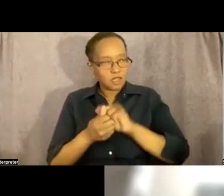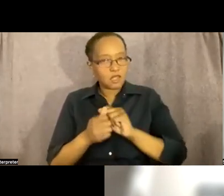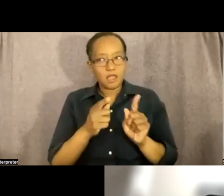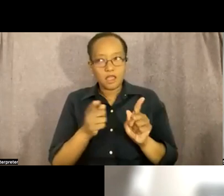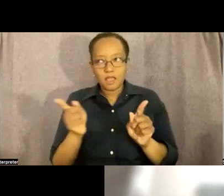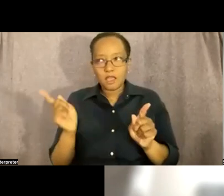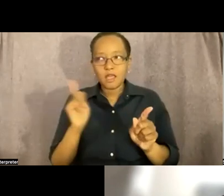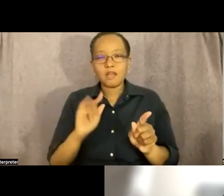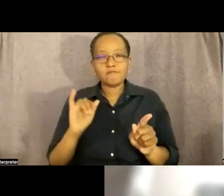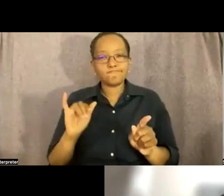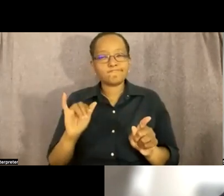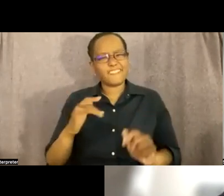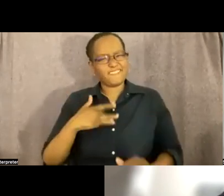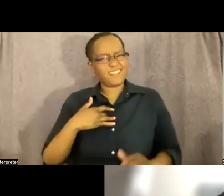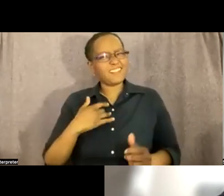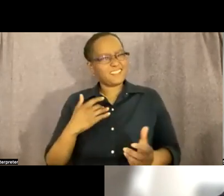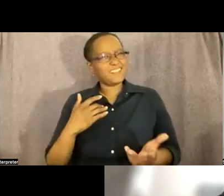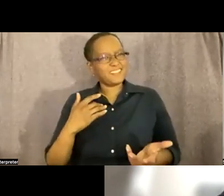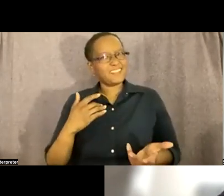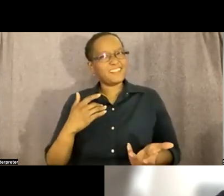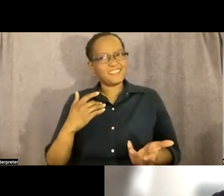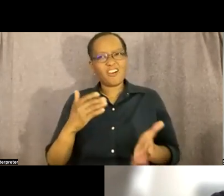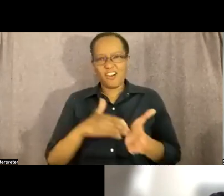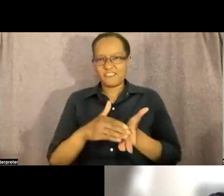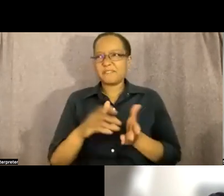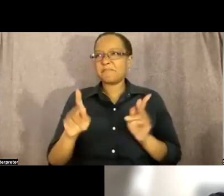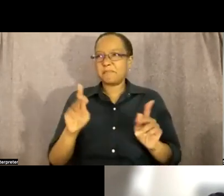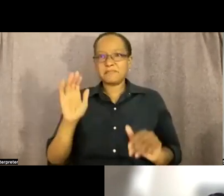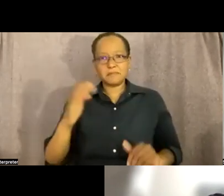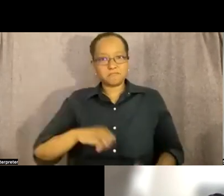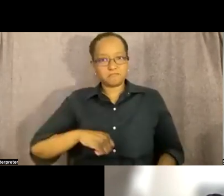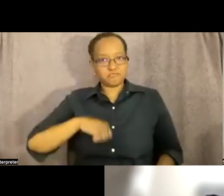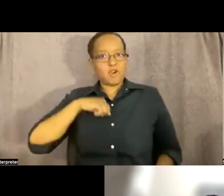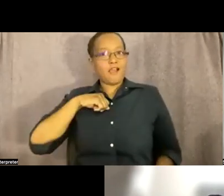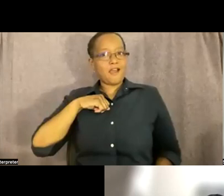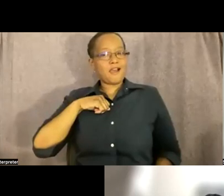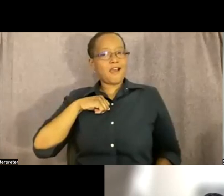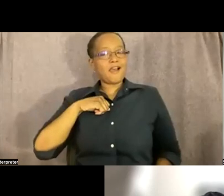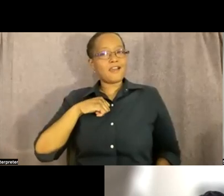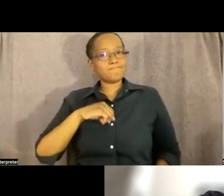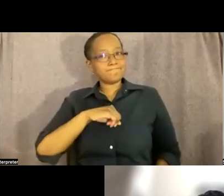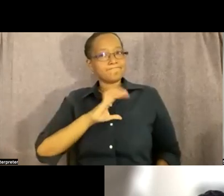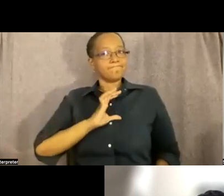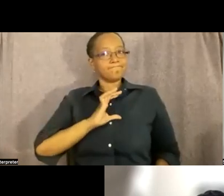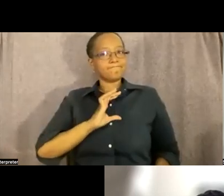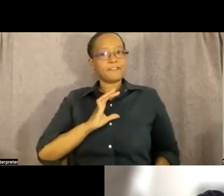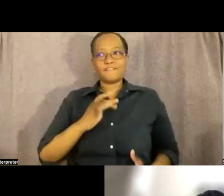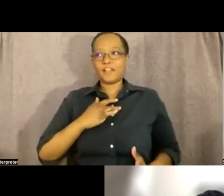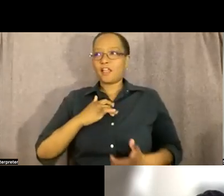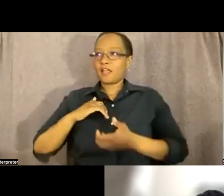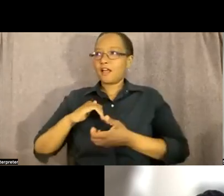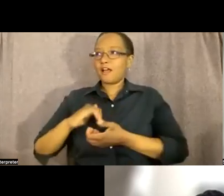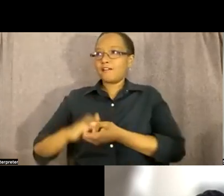i guess the word yeah the word pride comes to mind being proud of and also knowing kind of like you're building that solidarity